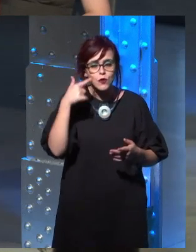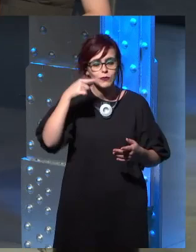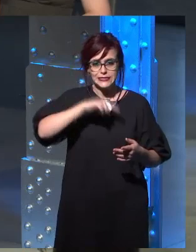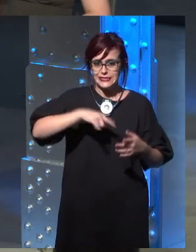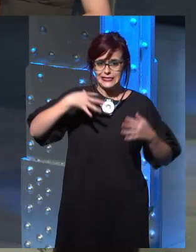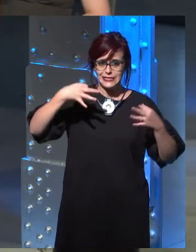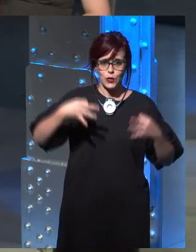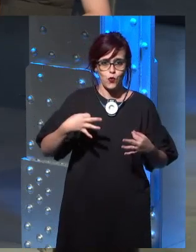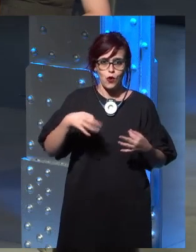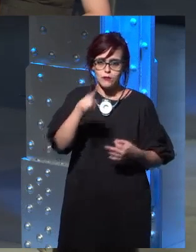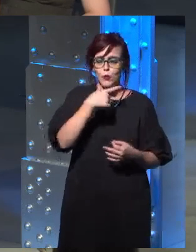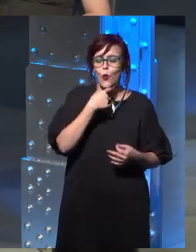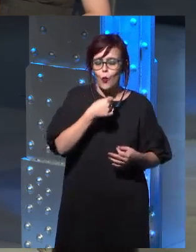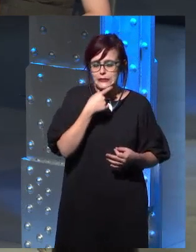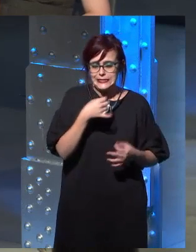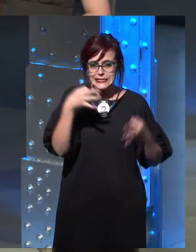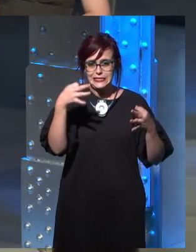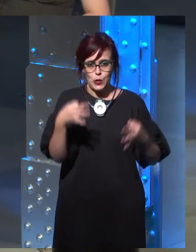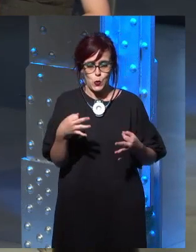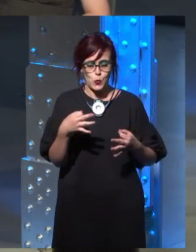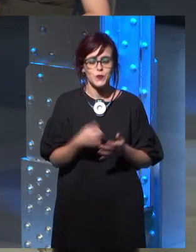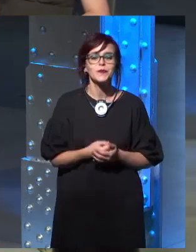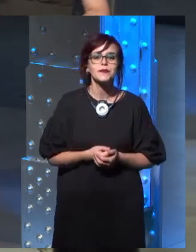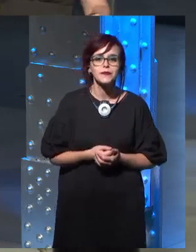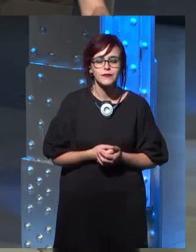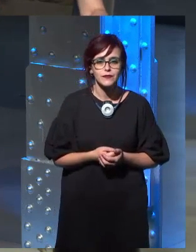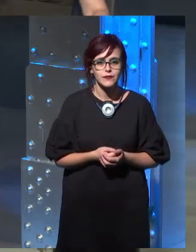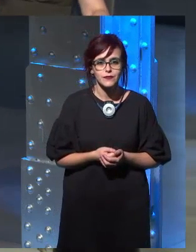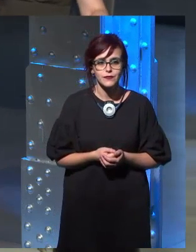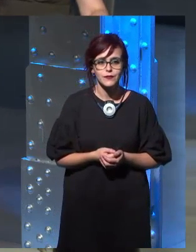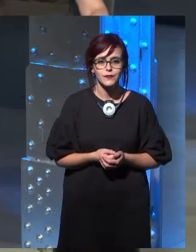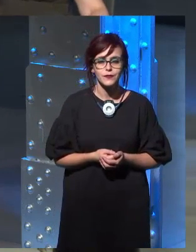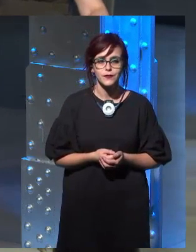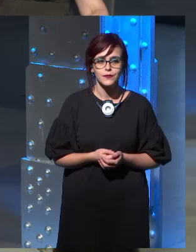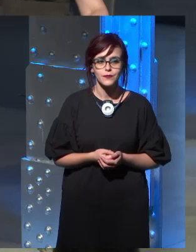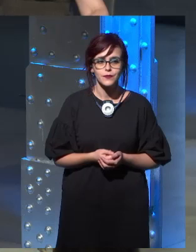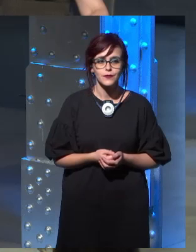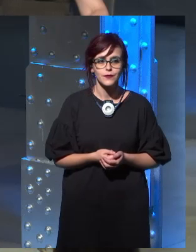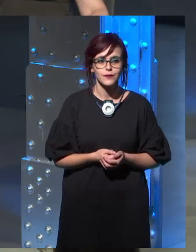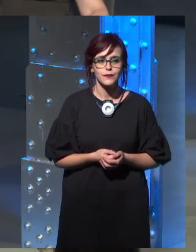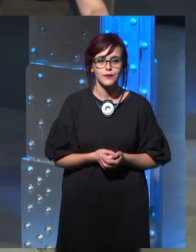First of all, I would like to read something to you, and I'm sure you would like it very much.